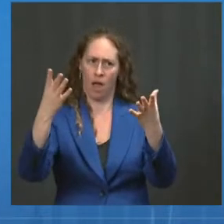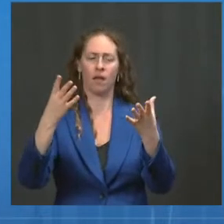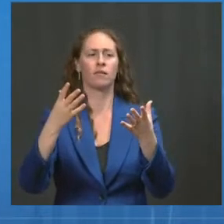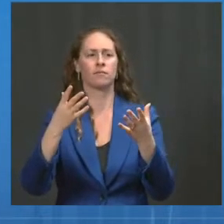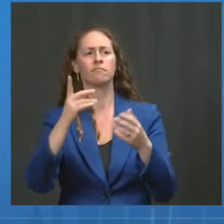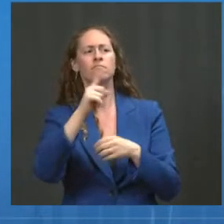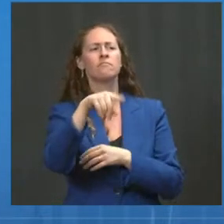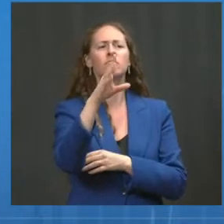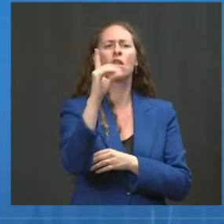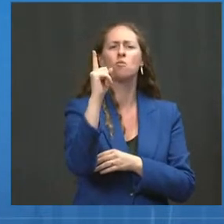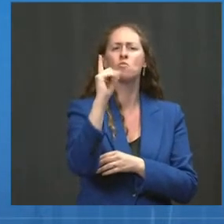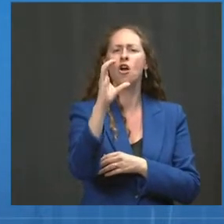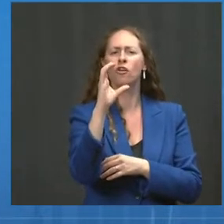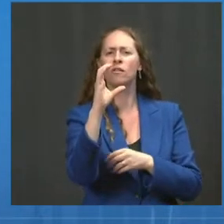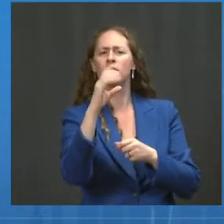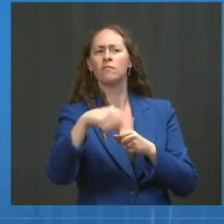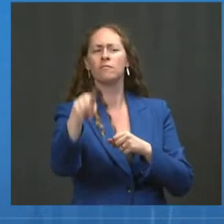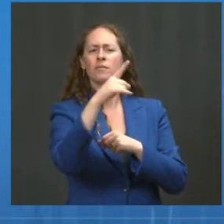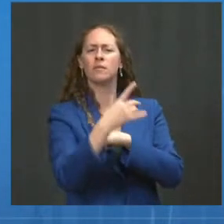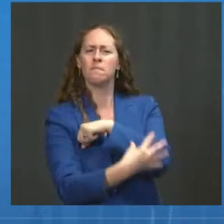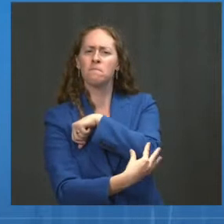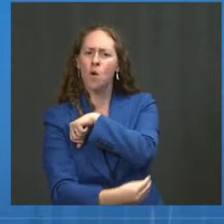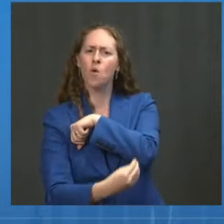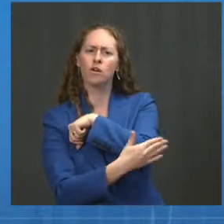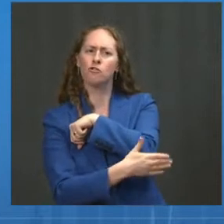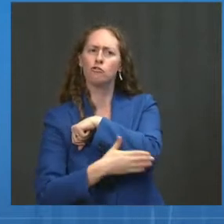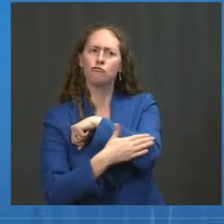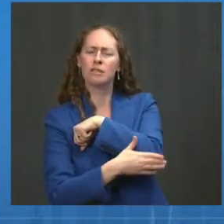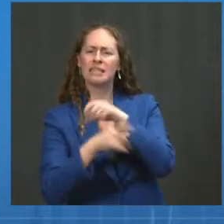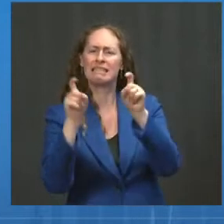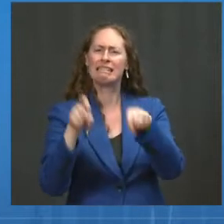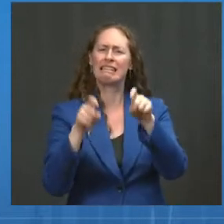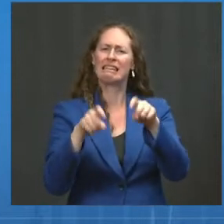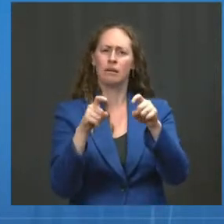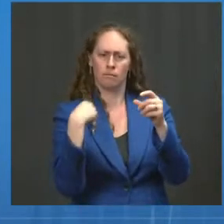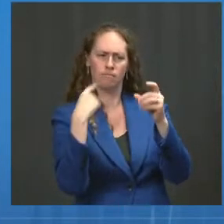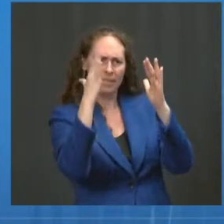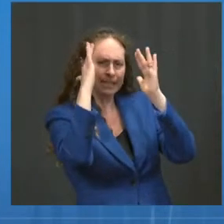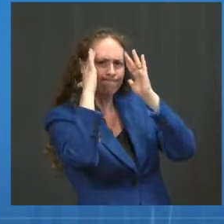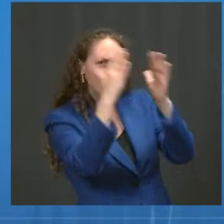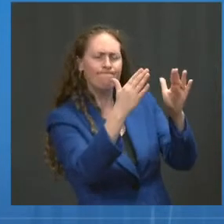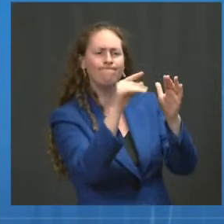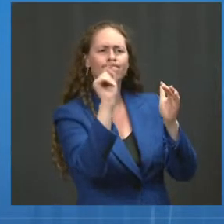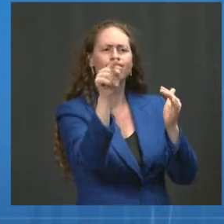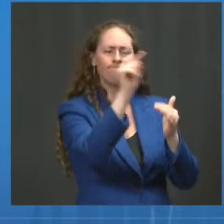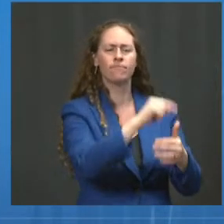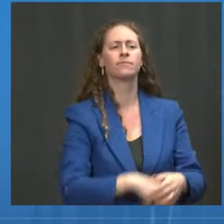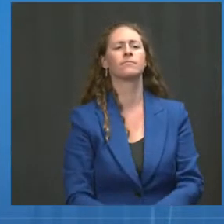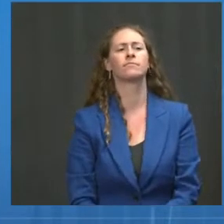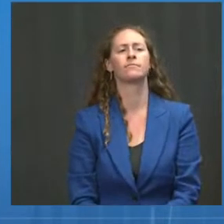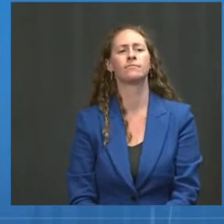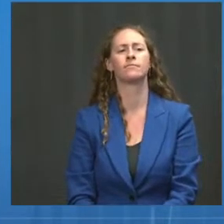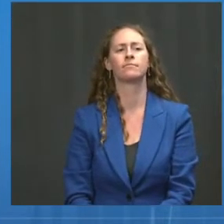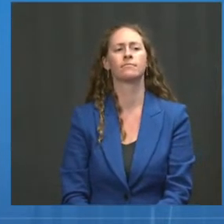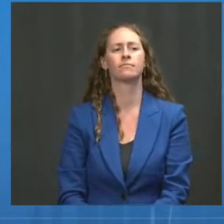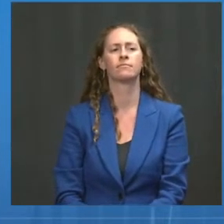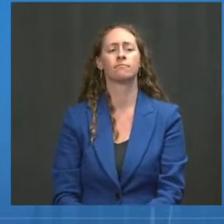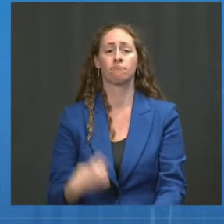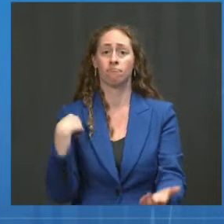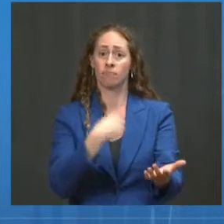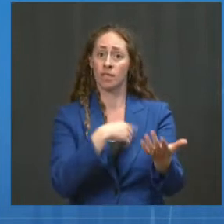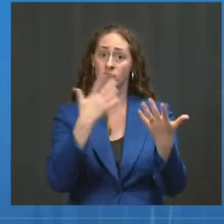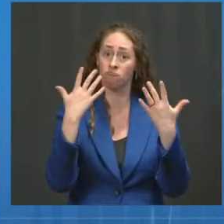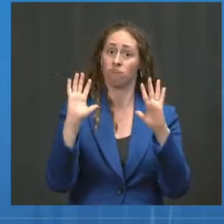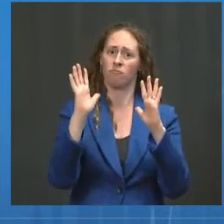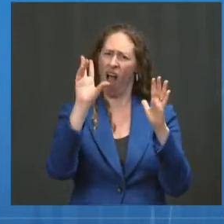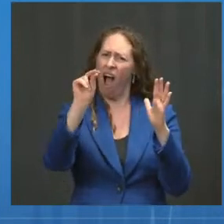-income countries in need. And in the coming weeks and months, we will do even more to